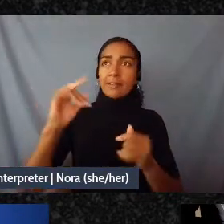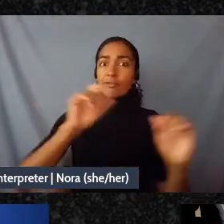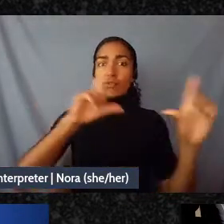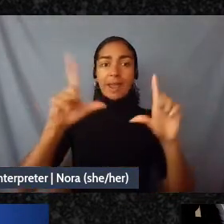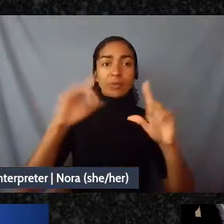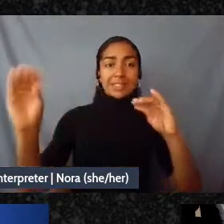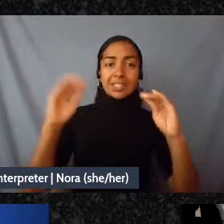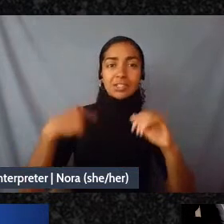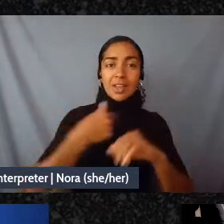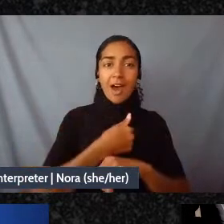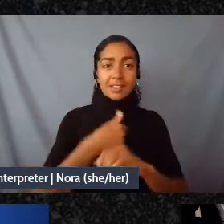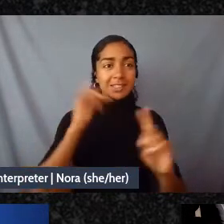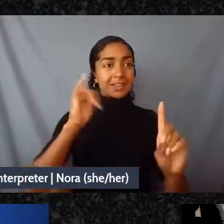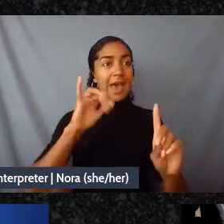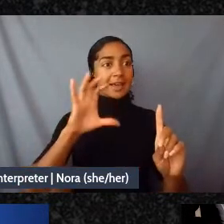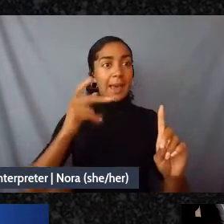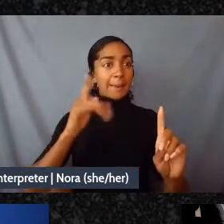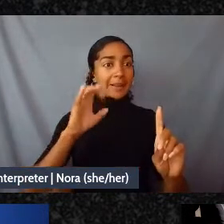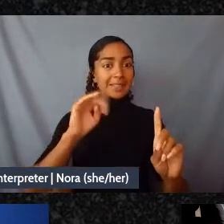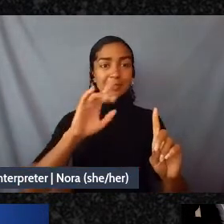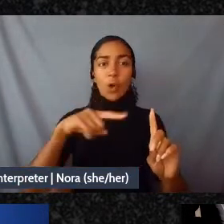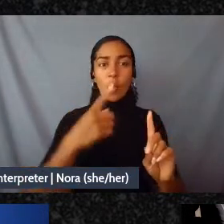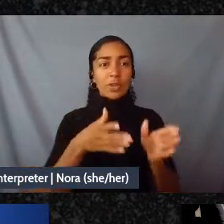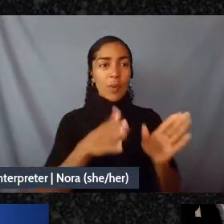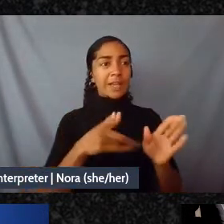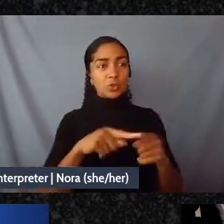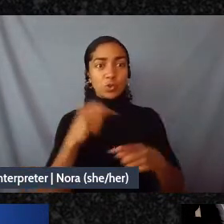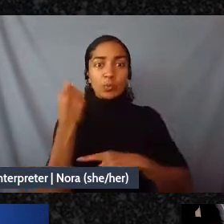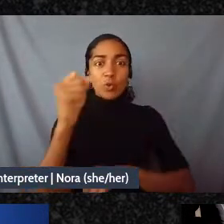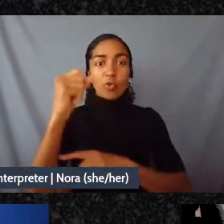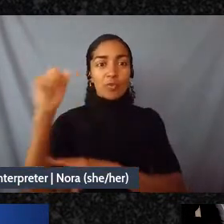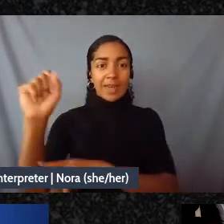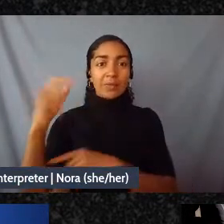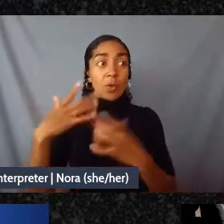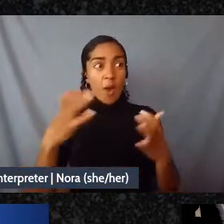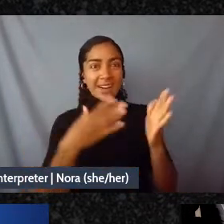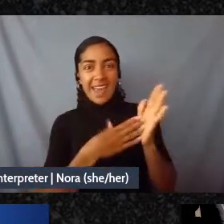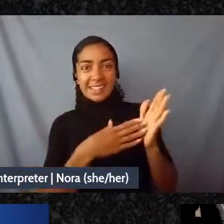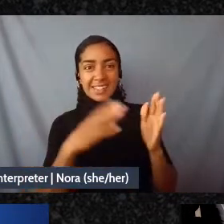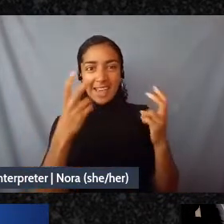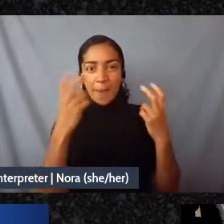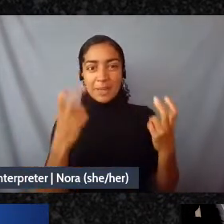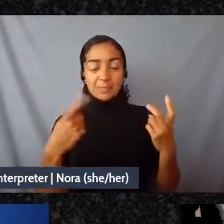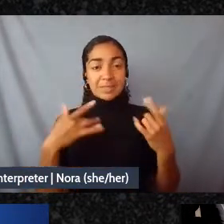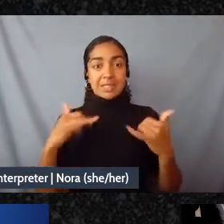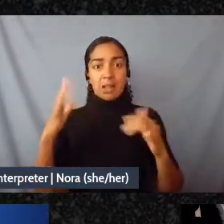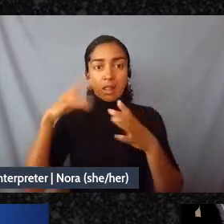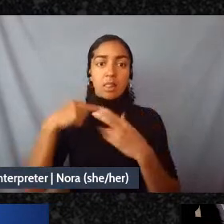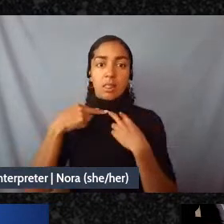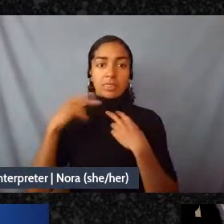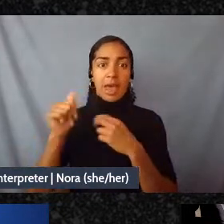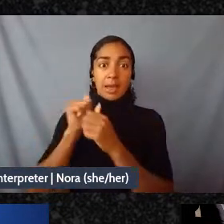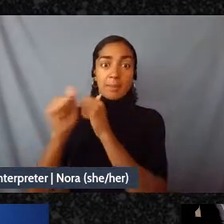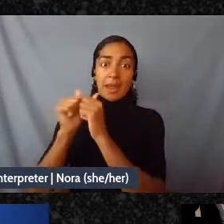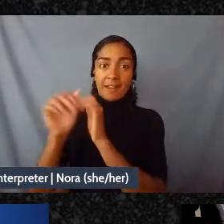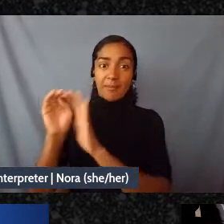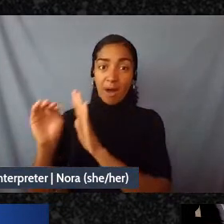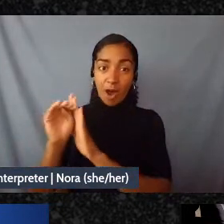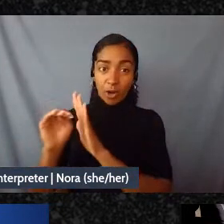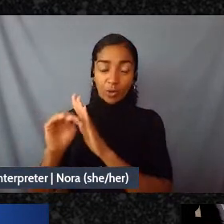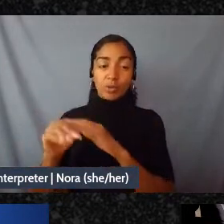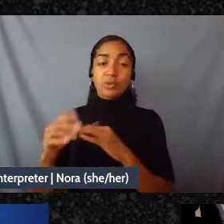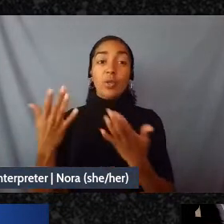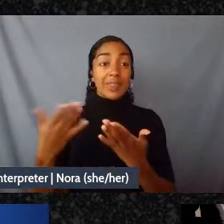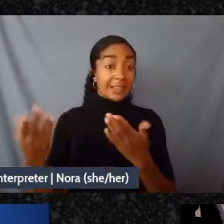we're anti-capitalist and we know we want to do something else but we still get stuck in that competitive, competitive model so things escalate to